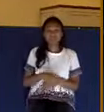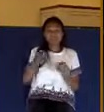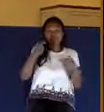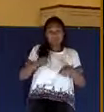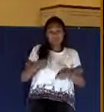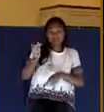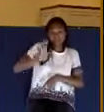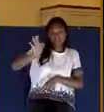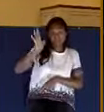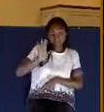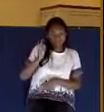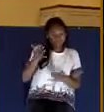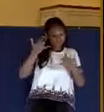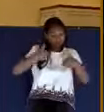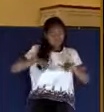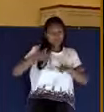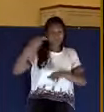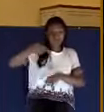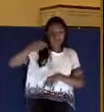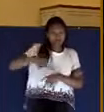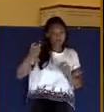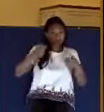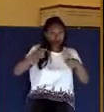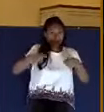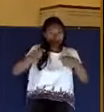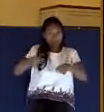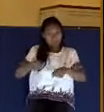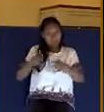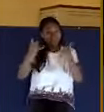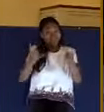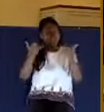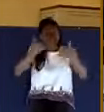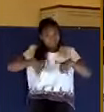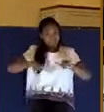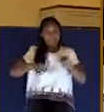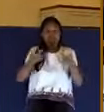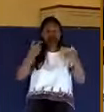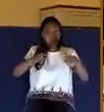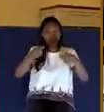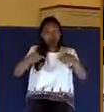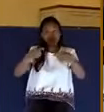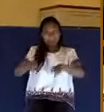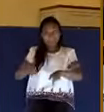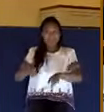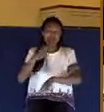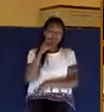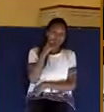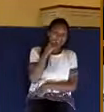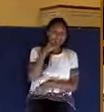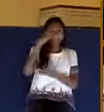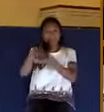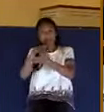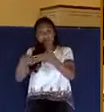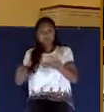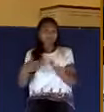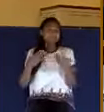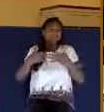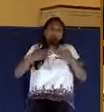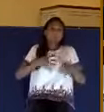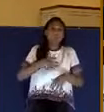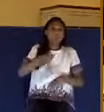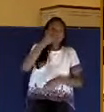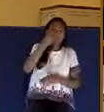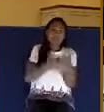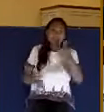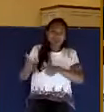through history, and it still happens today. We still see it all around us. Racism, prejudice, whether it's white supremacy, whether it's a